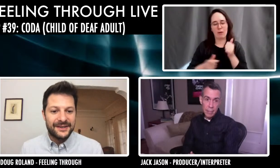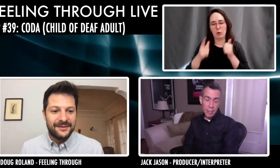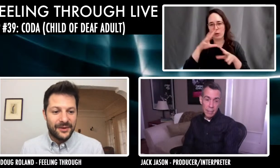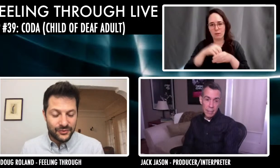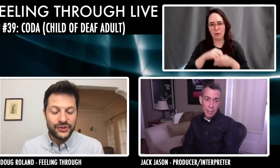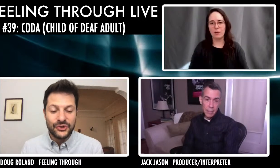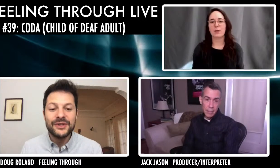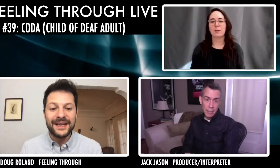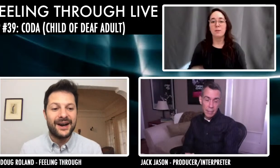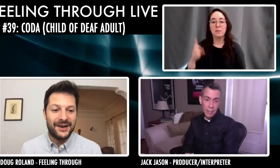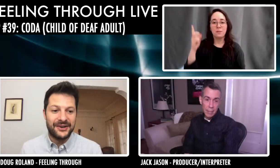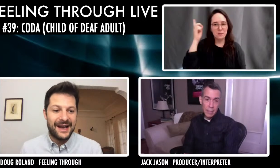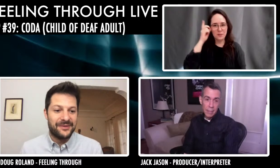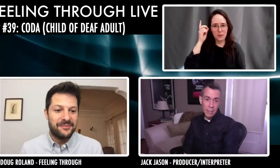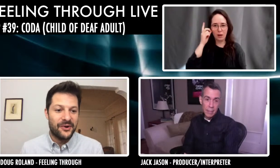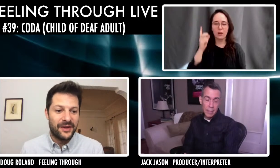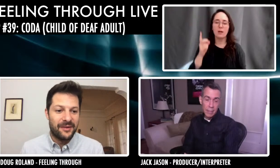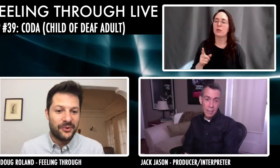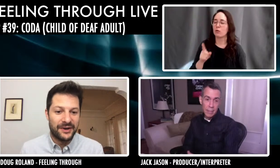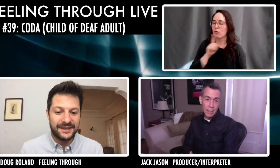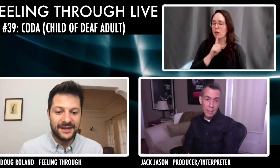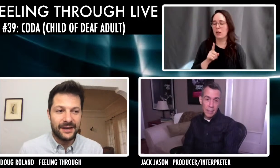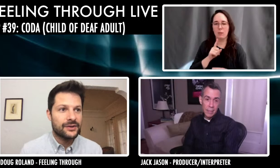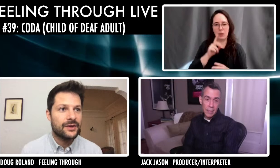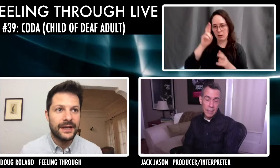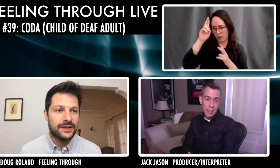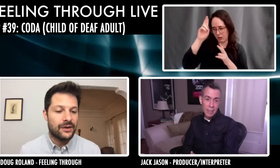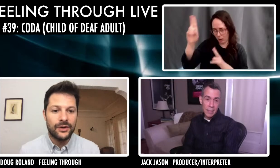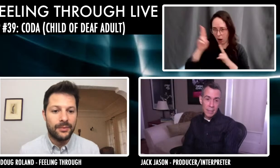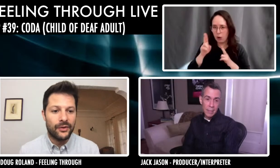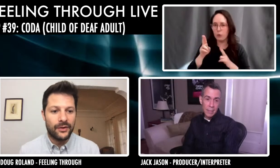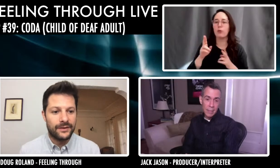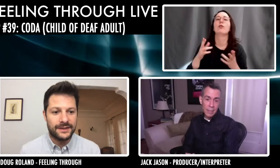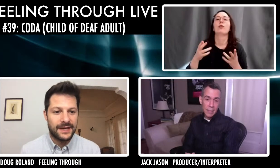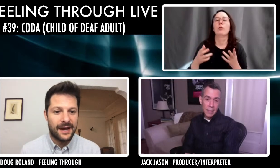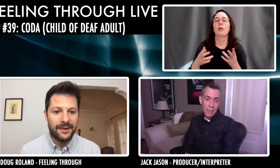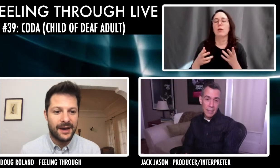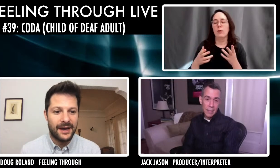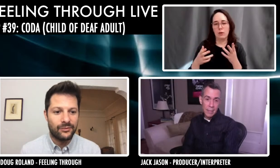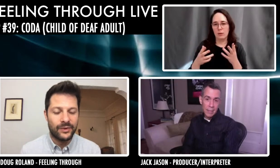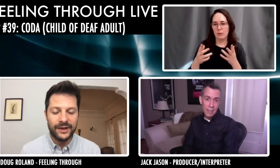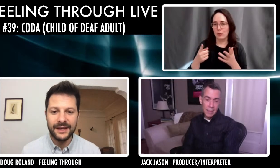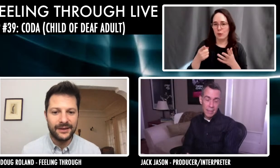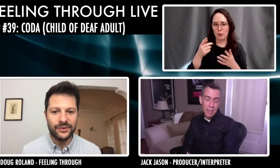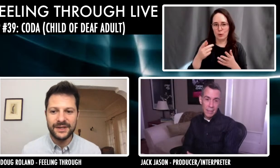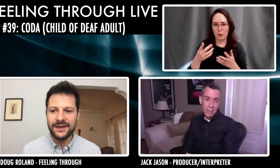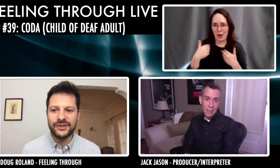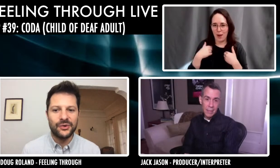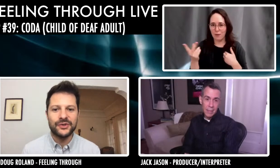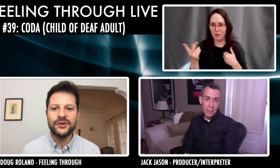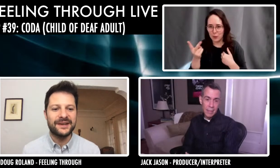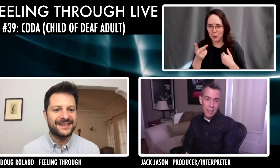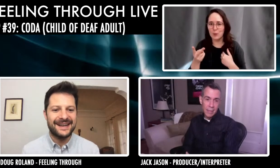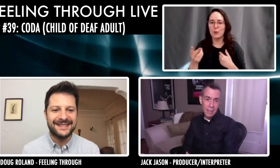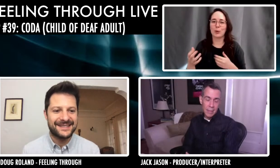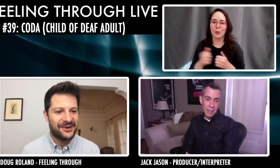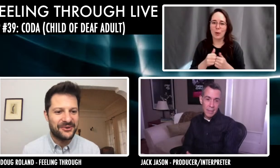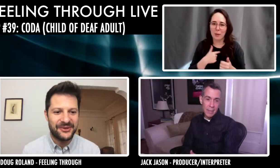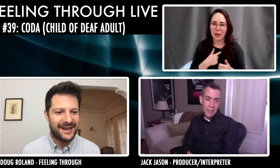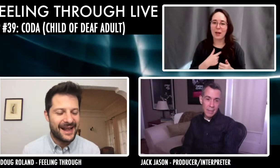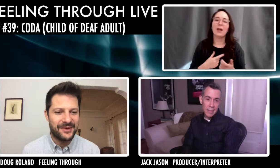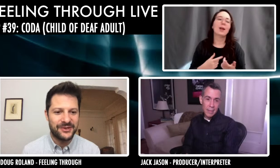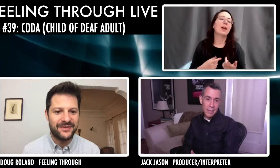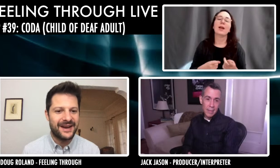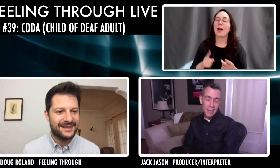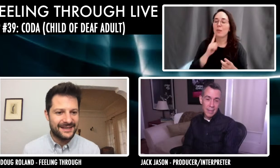honor, truly an honor to have you both on board and also to get to know you both over this time. I really was so super excited to talk